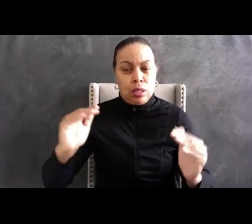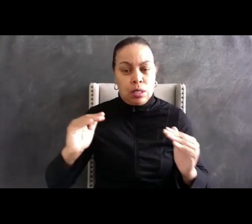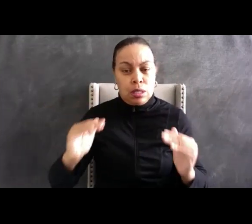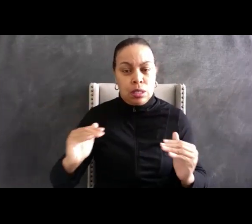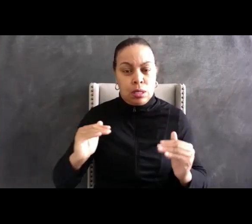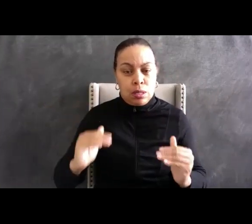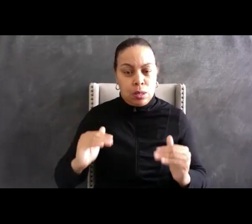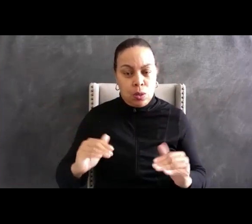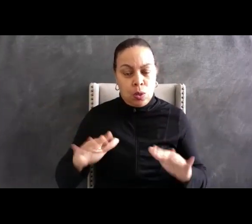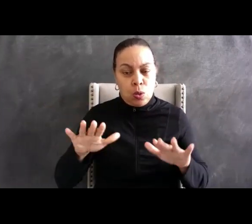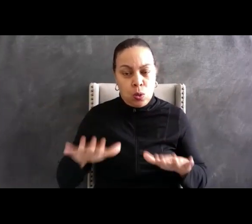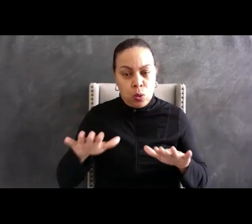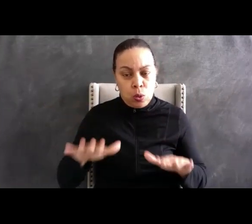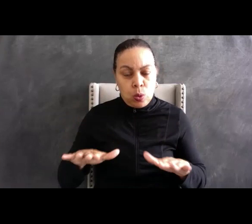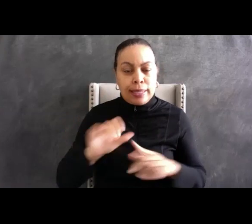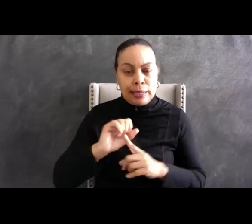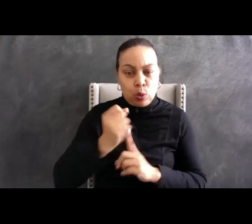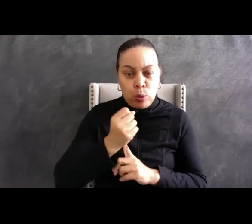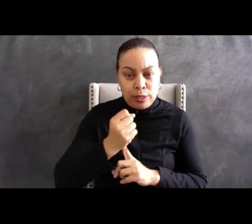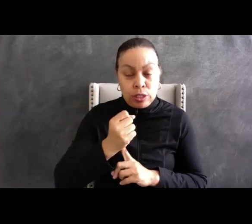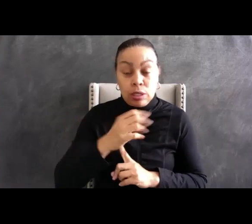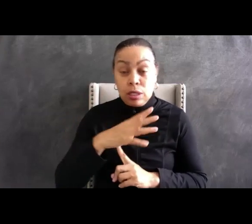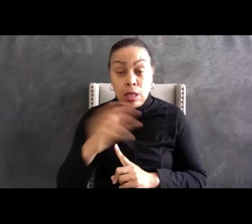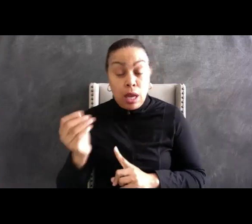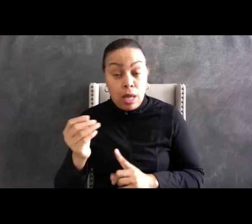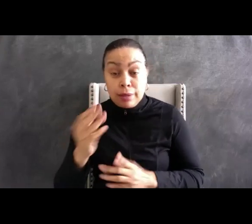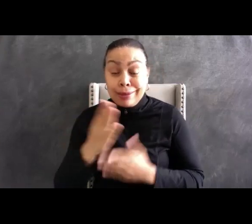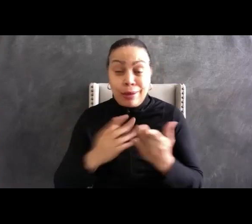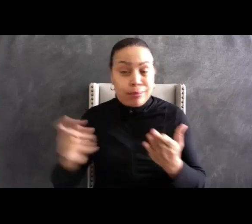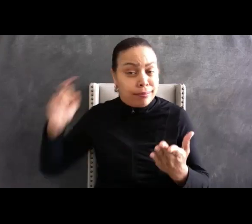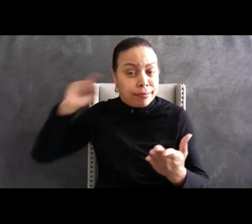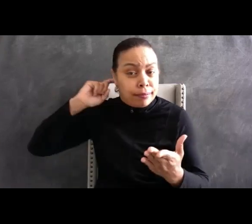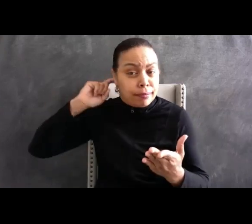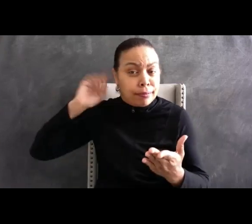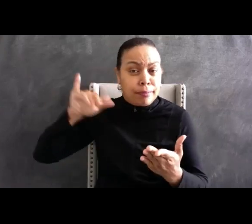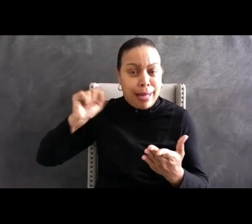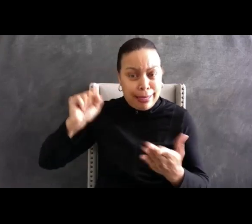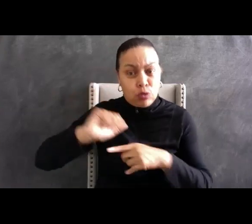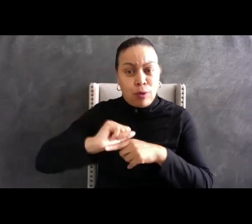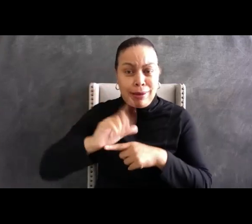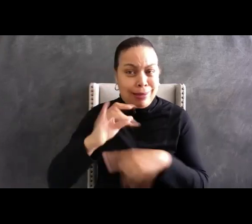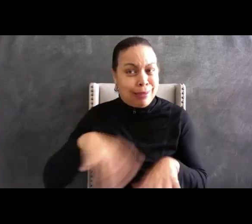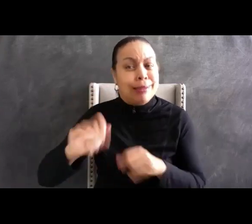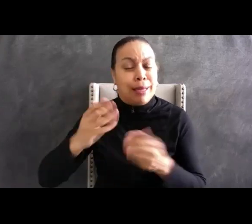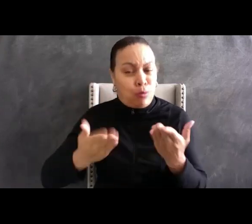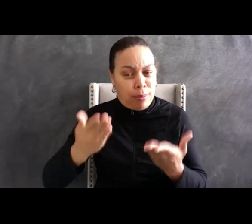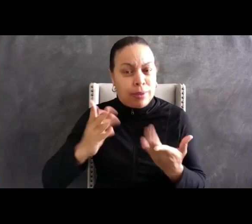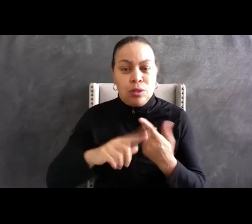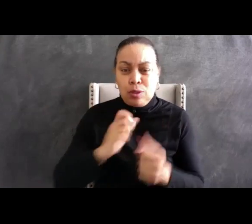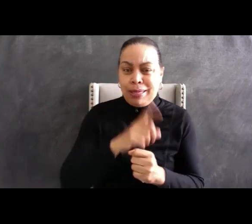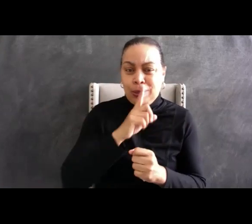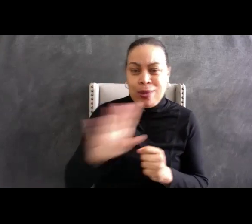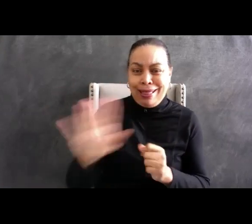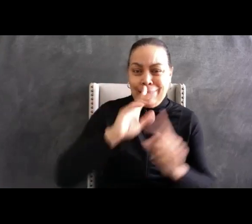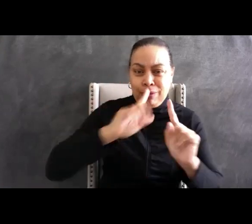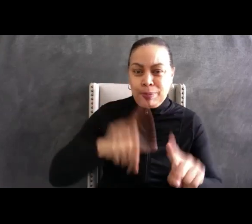appropriate to the situation and not compromised by discriminatory beliefs or attitudes of the arresting